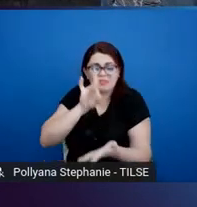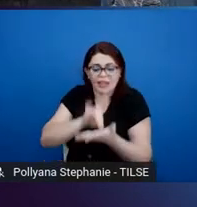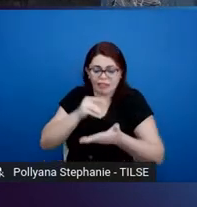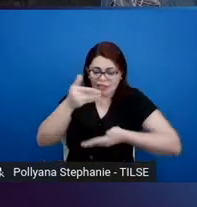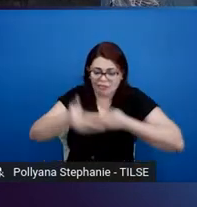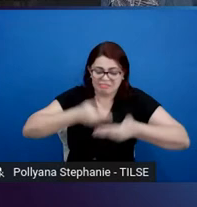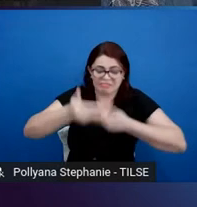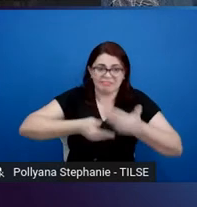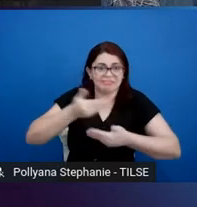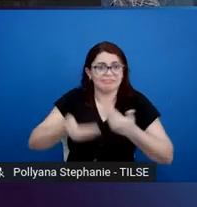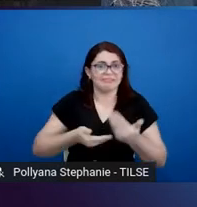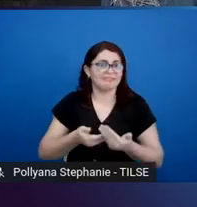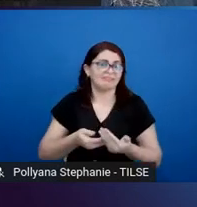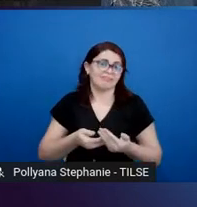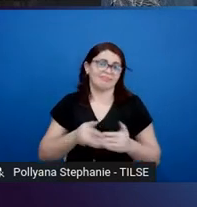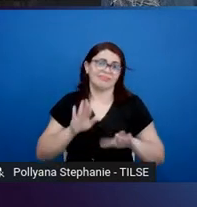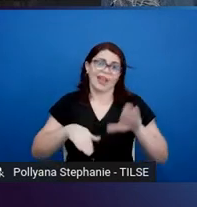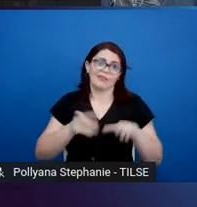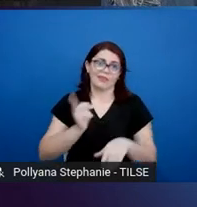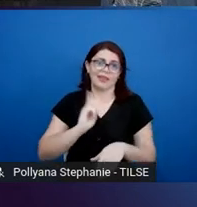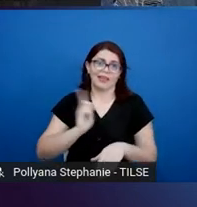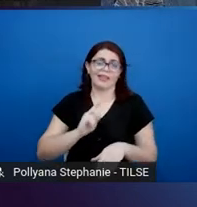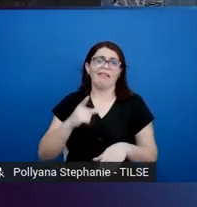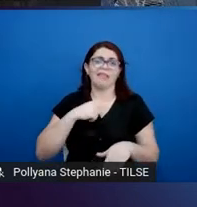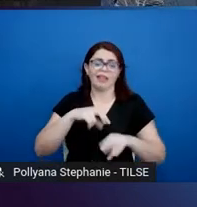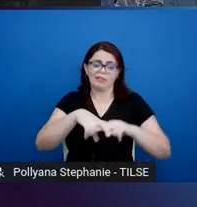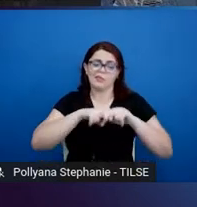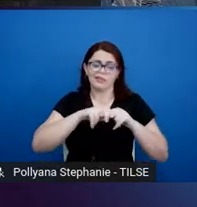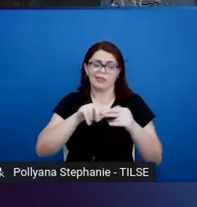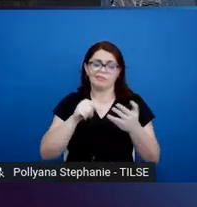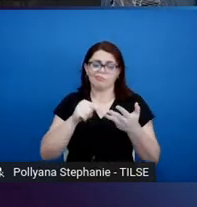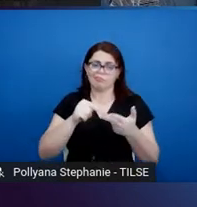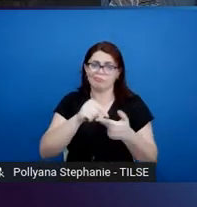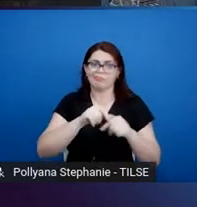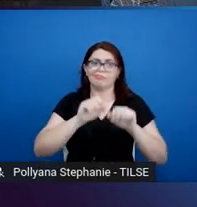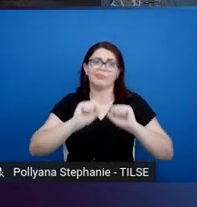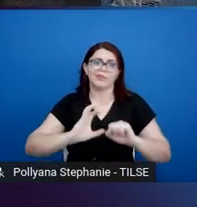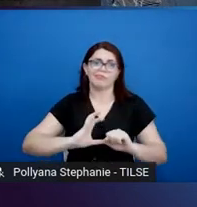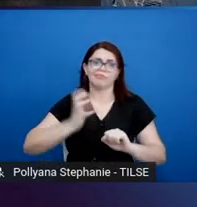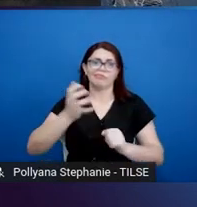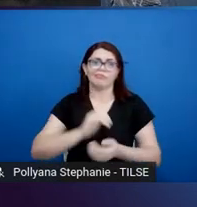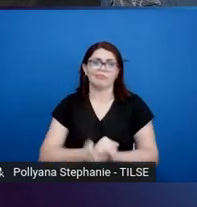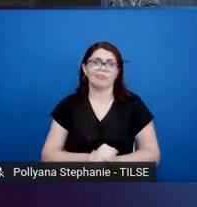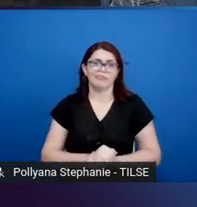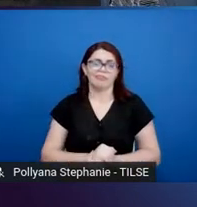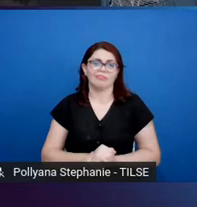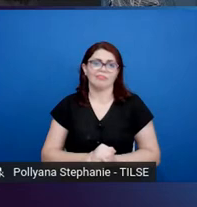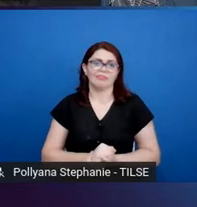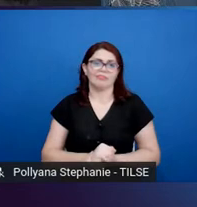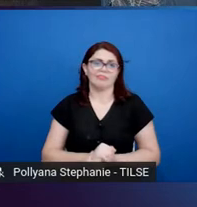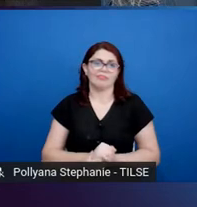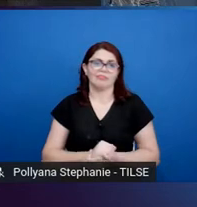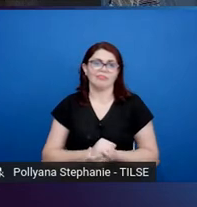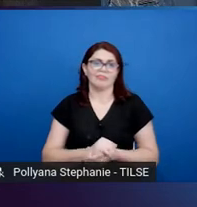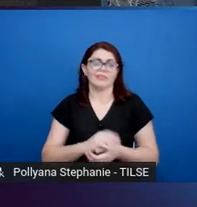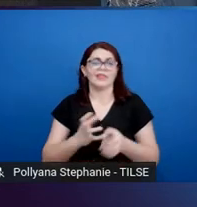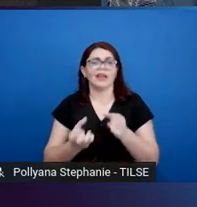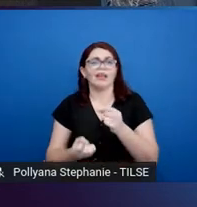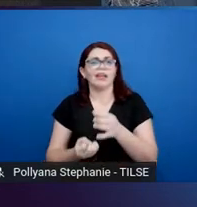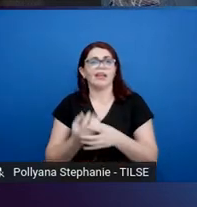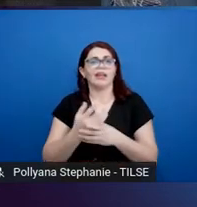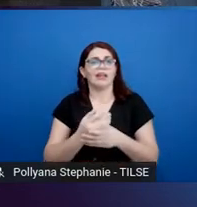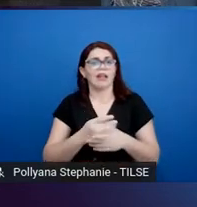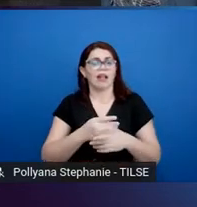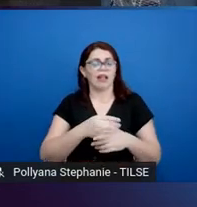and there are reasons why these things could happen. The creation of language and content silos, so